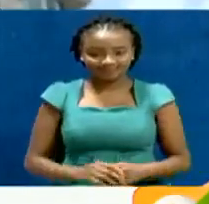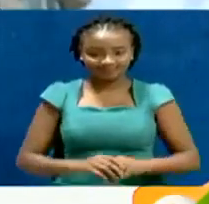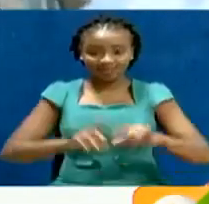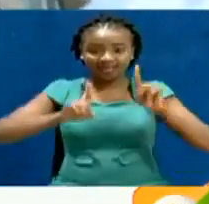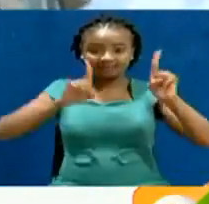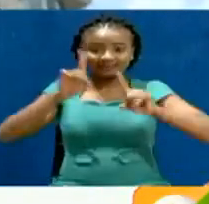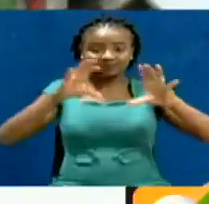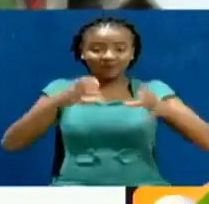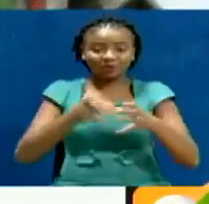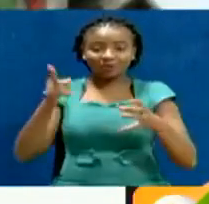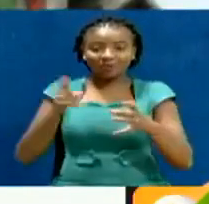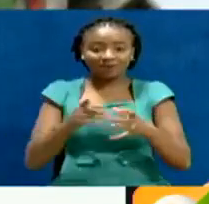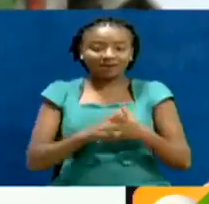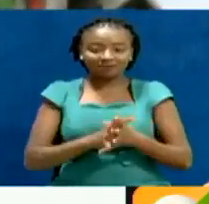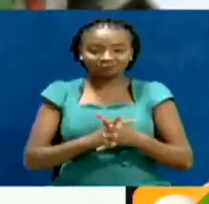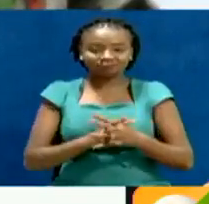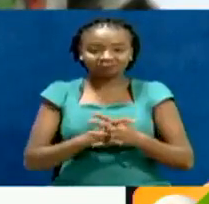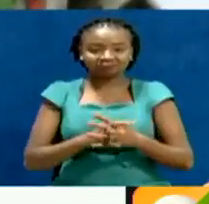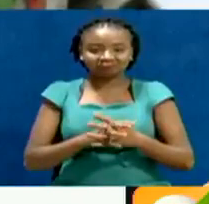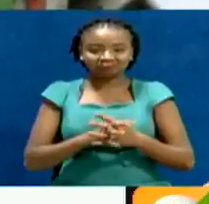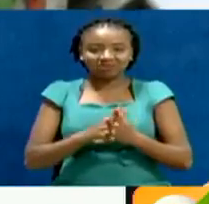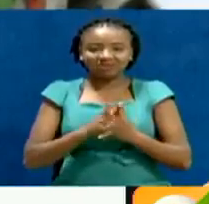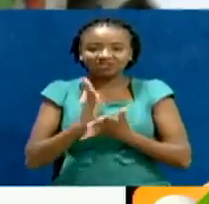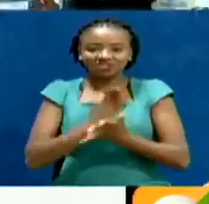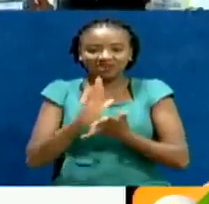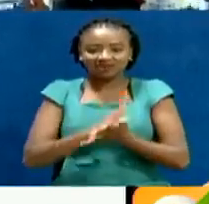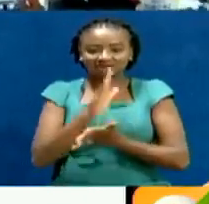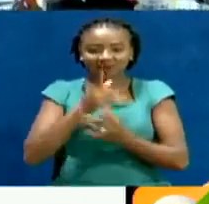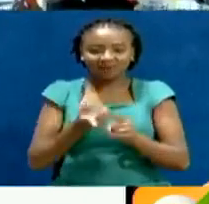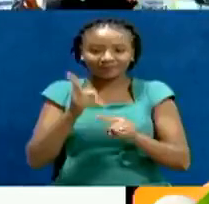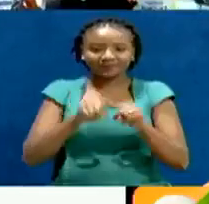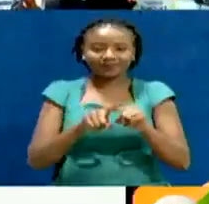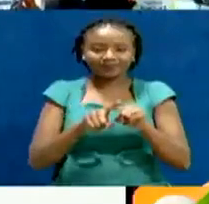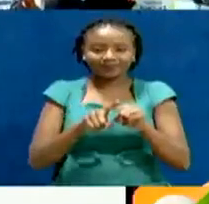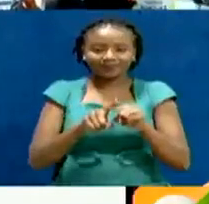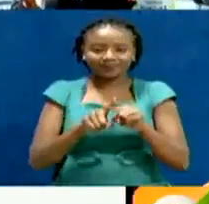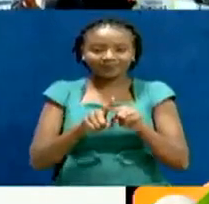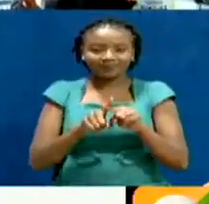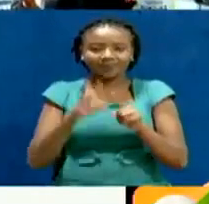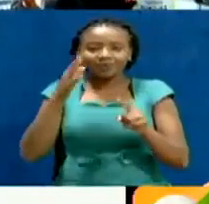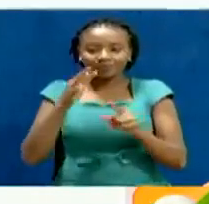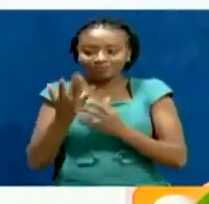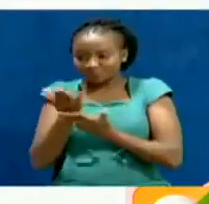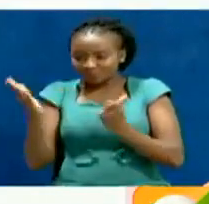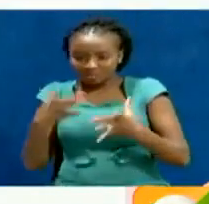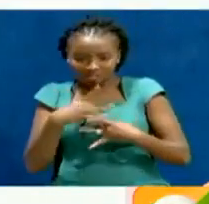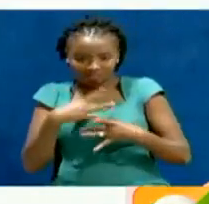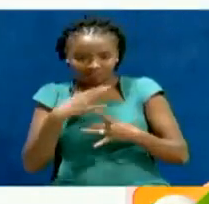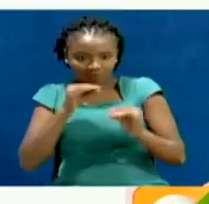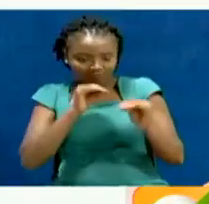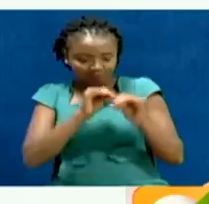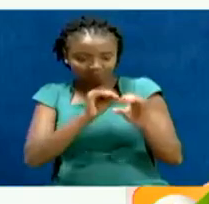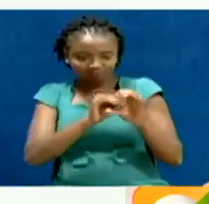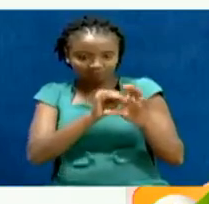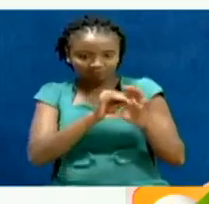Safaricom's share price hit a new high of 41 shillings 75 cents on the back of increased investor interest after